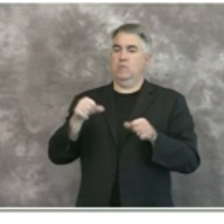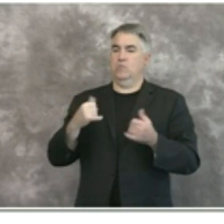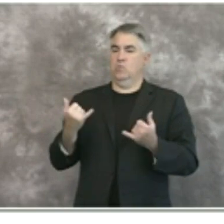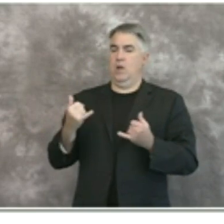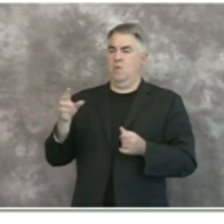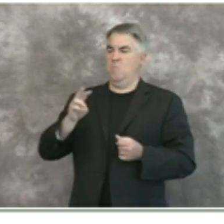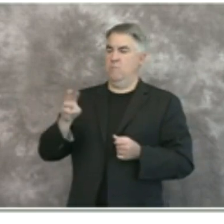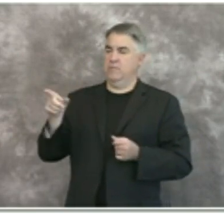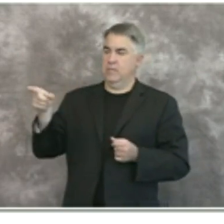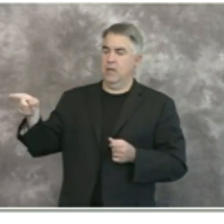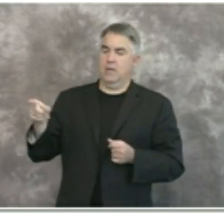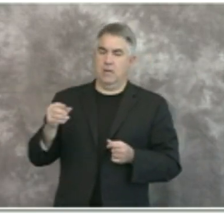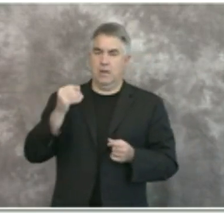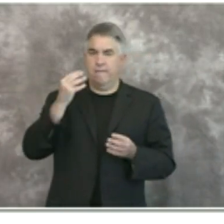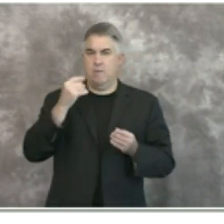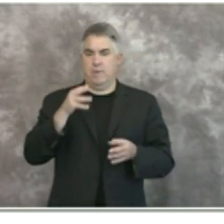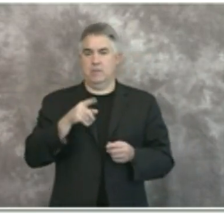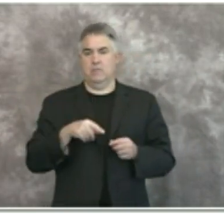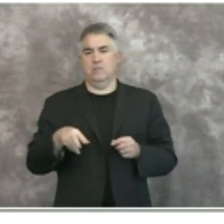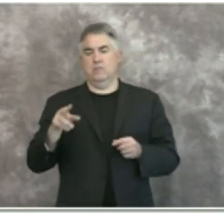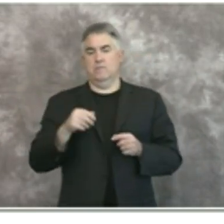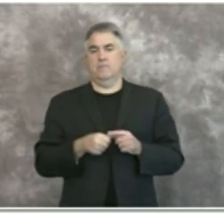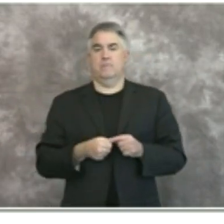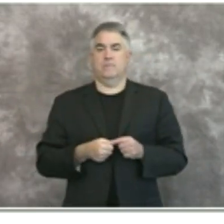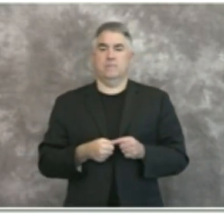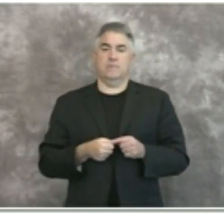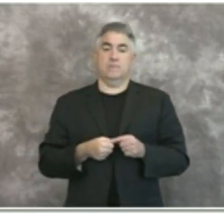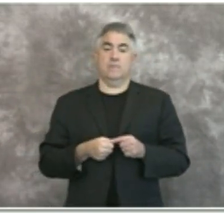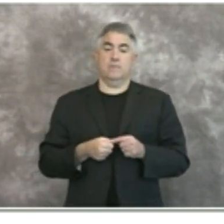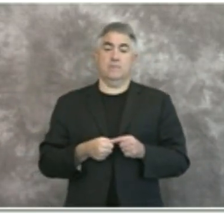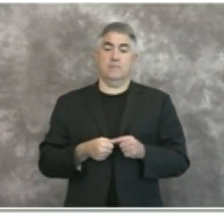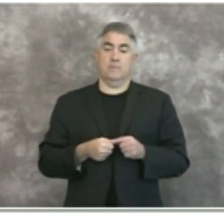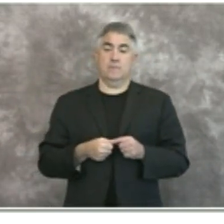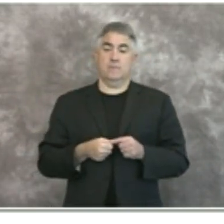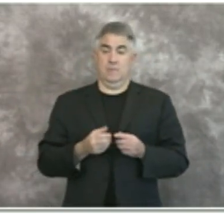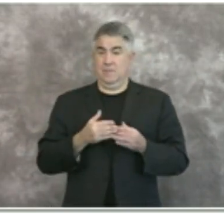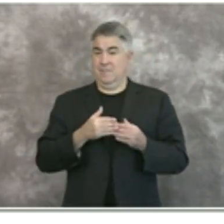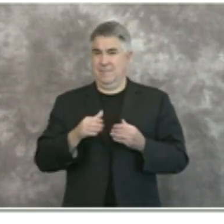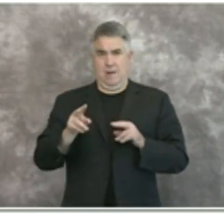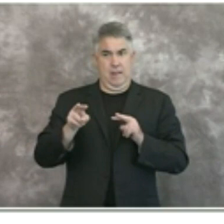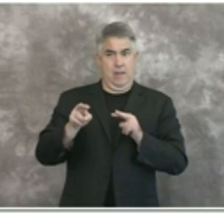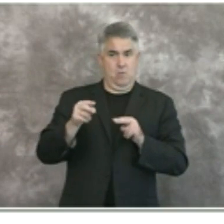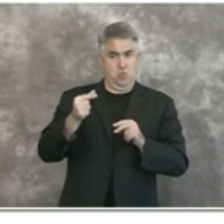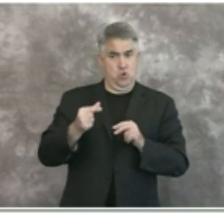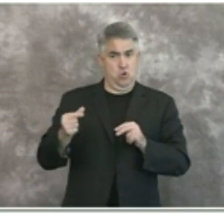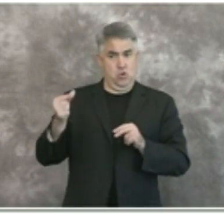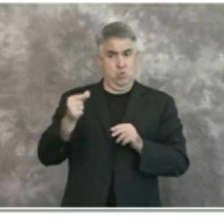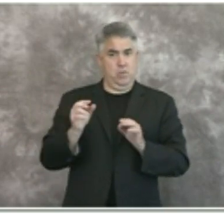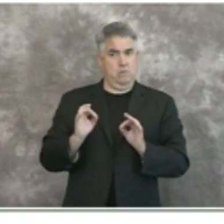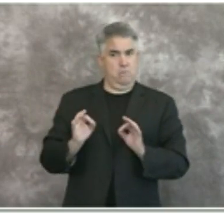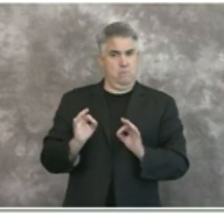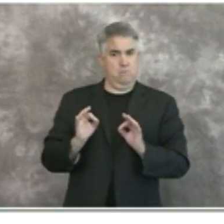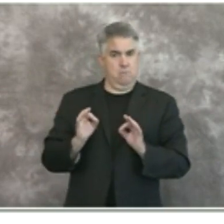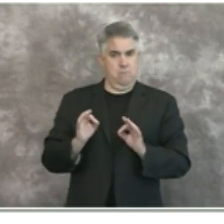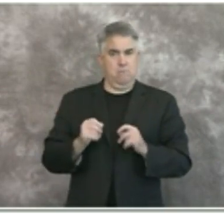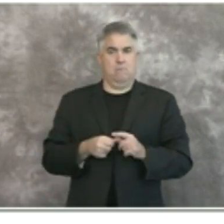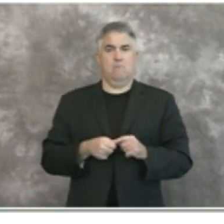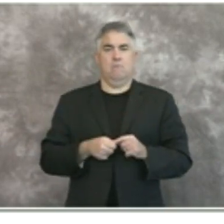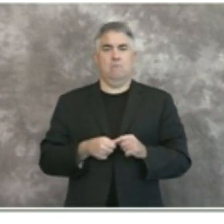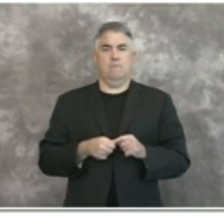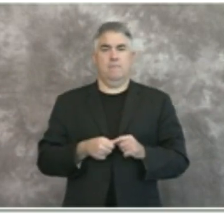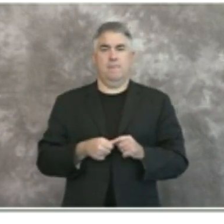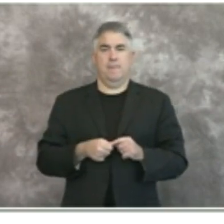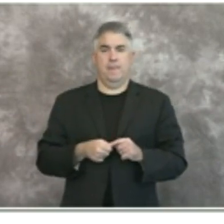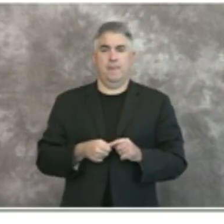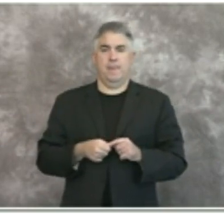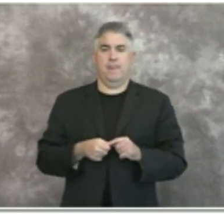website at the end of the day uh going forward uh probably beginning next week uh what we will have is that uh